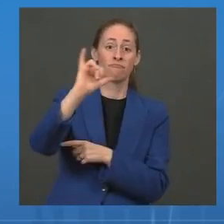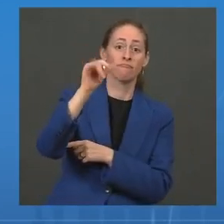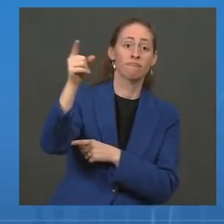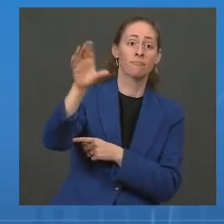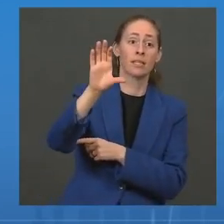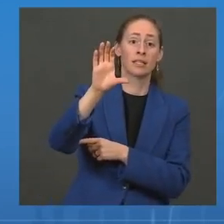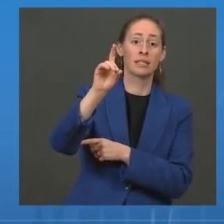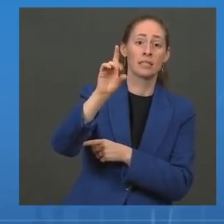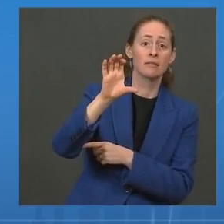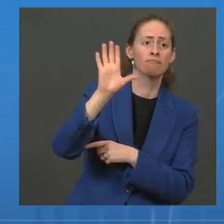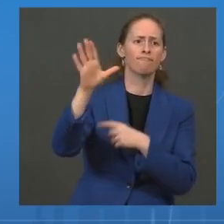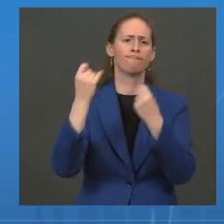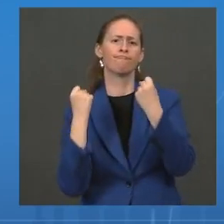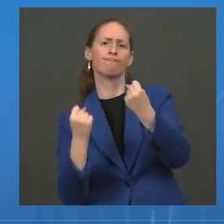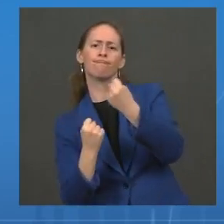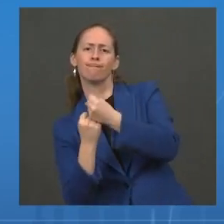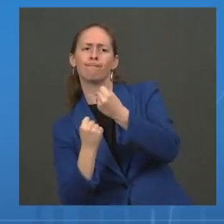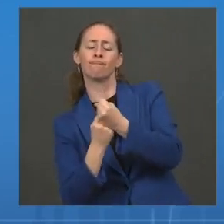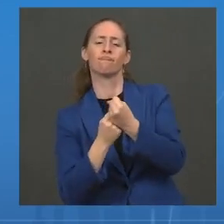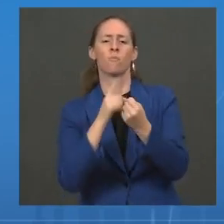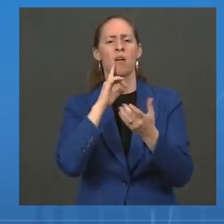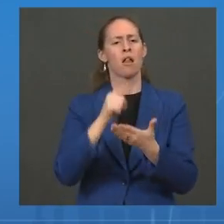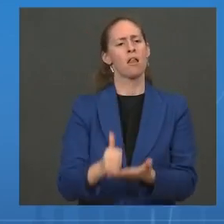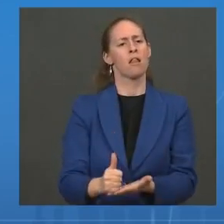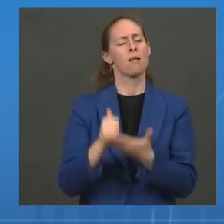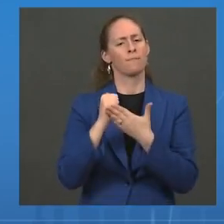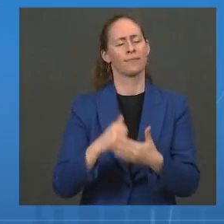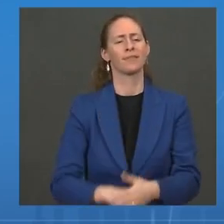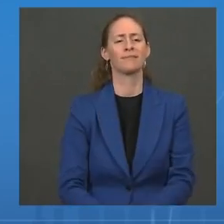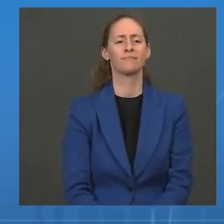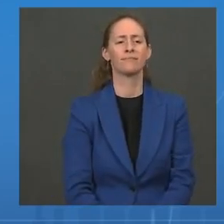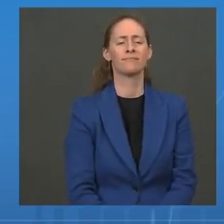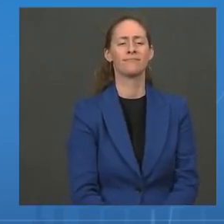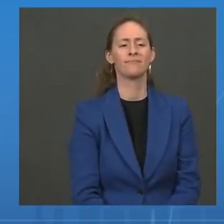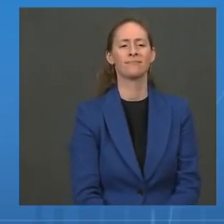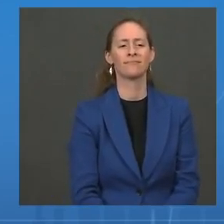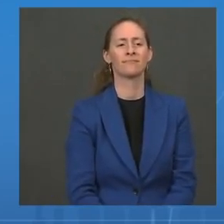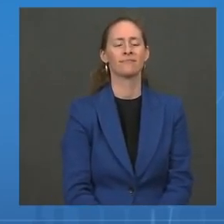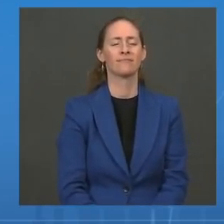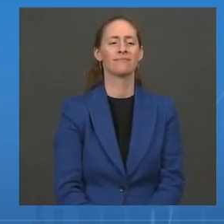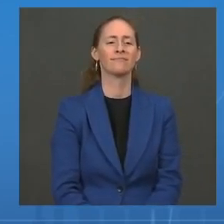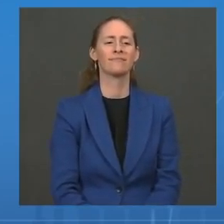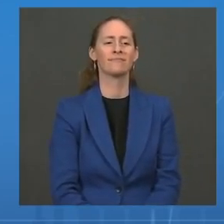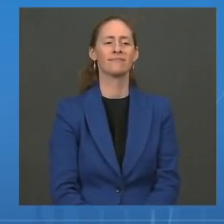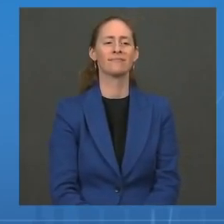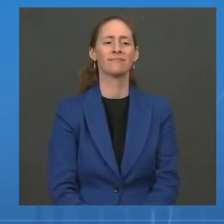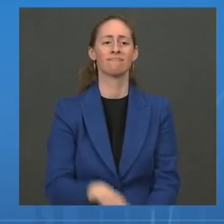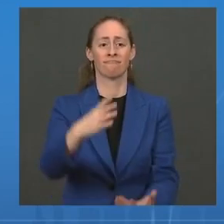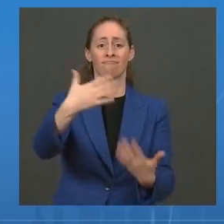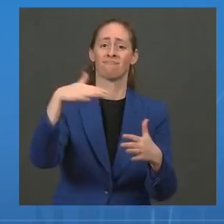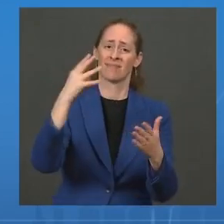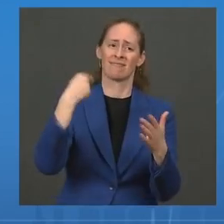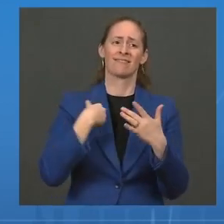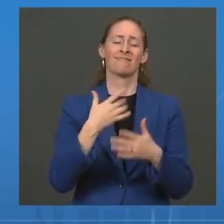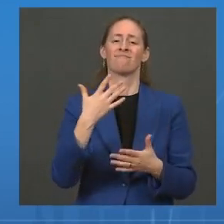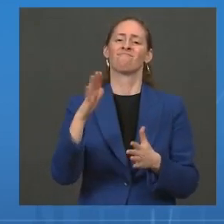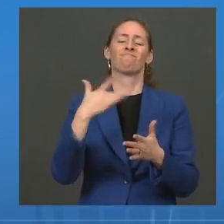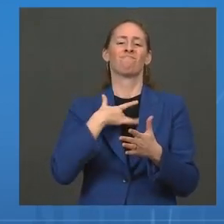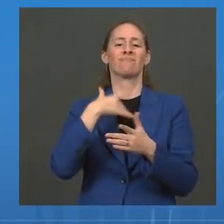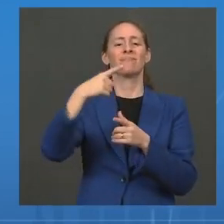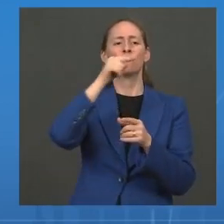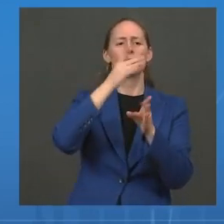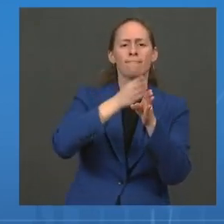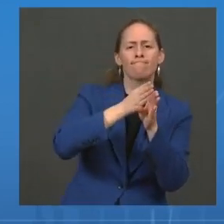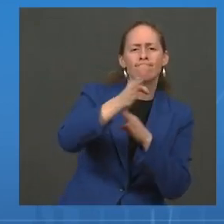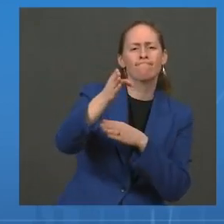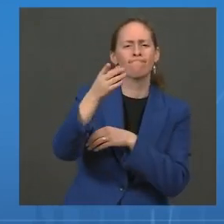And lastly, I want to extend my heartfelt appreciation to the more than 100 subject matter experts who joined us, the countless number of stakeholders who